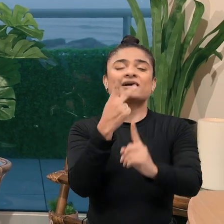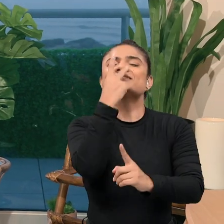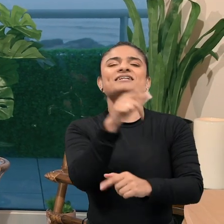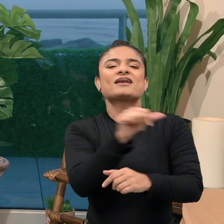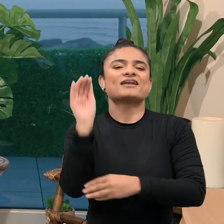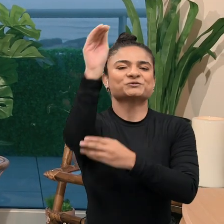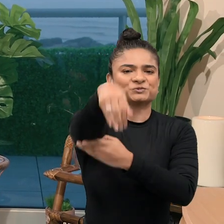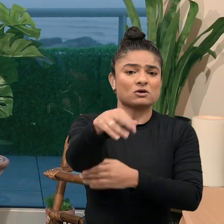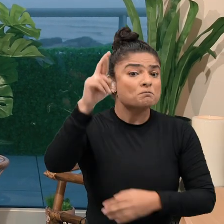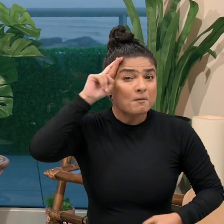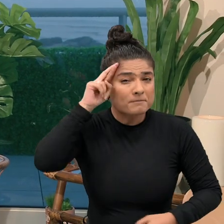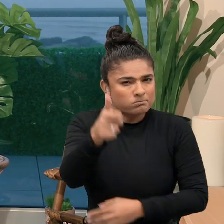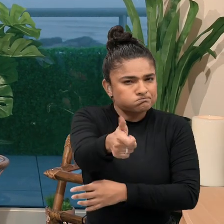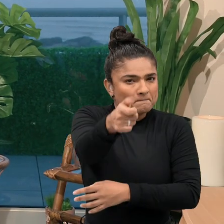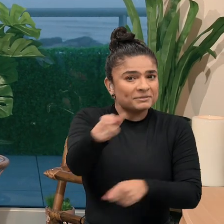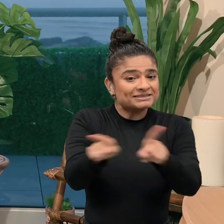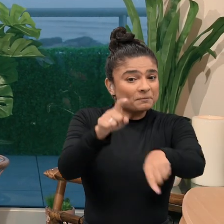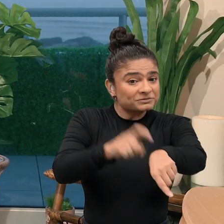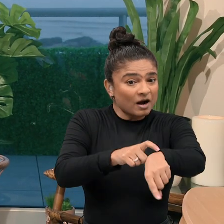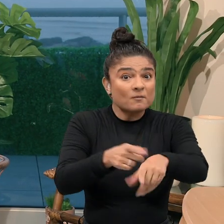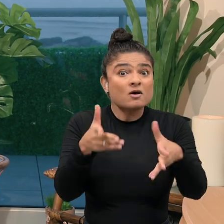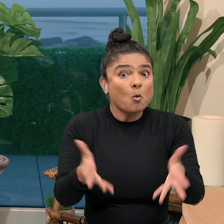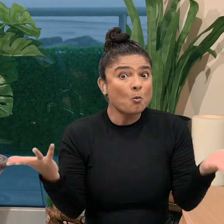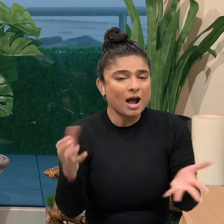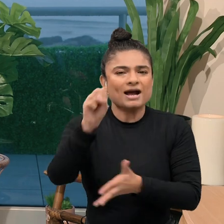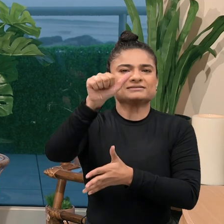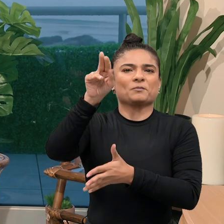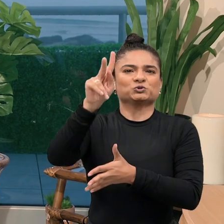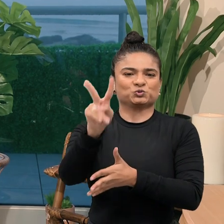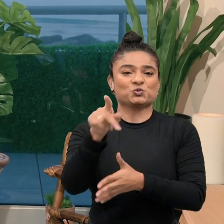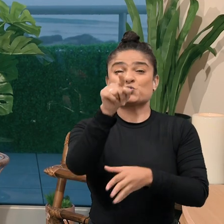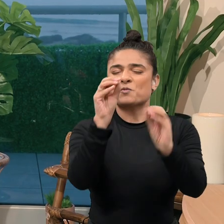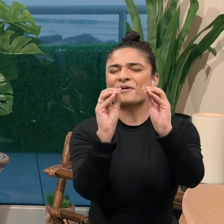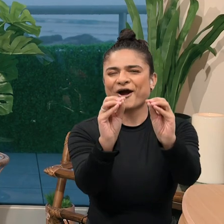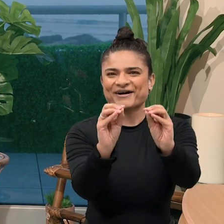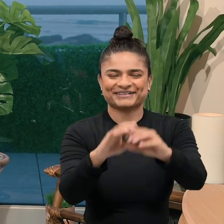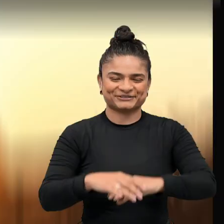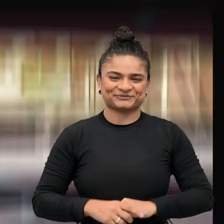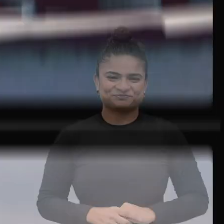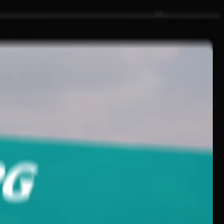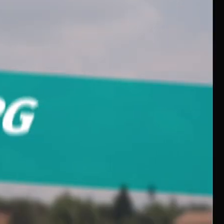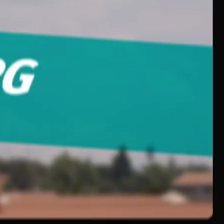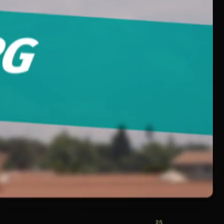Till next week, remember to tune in at the same time only here on SABC2, You Belong.